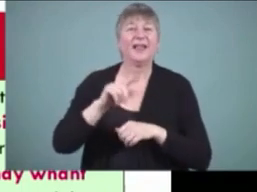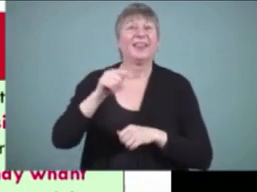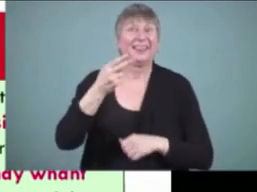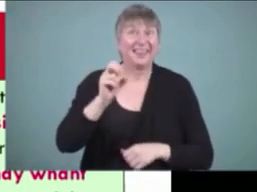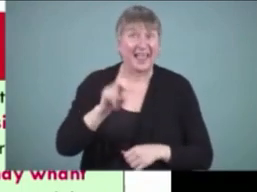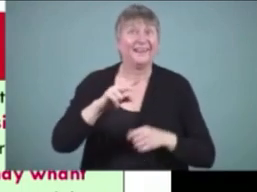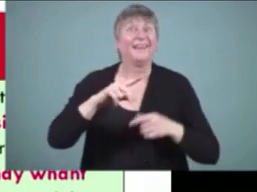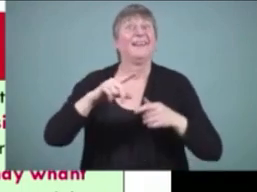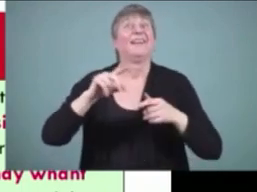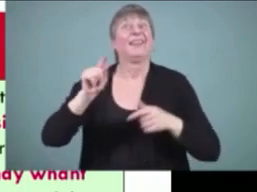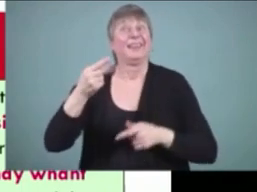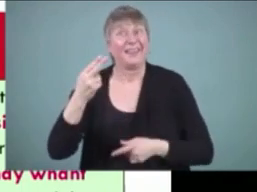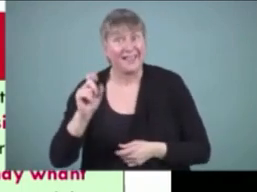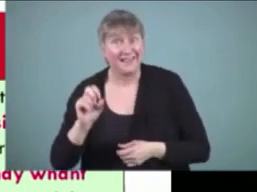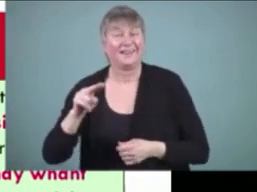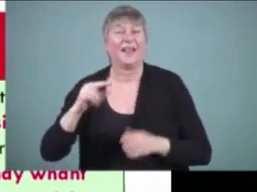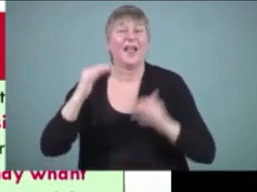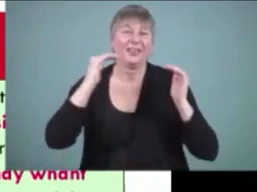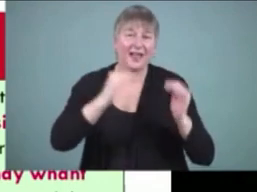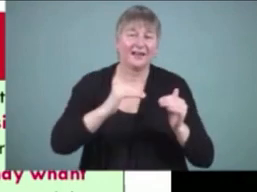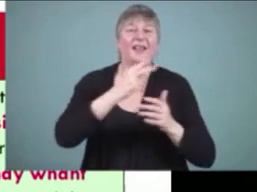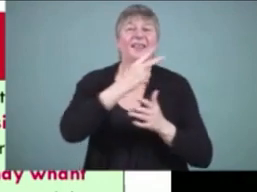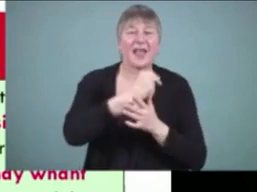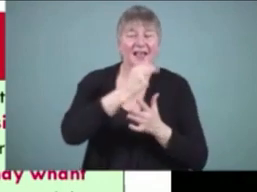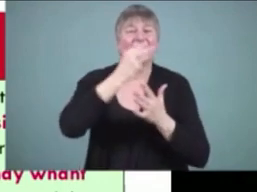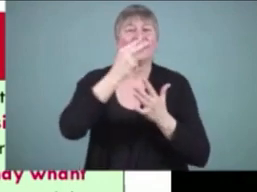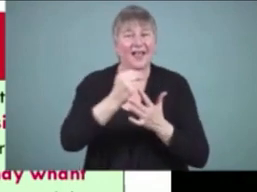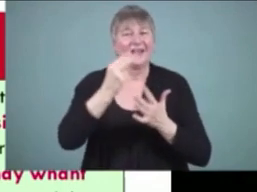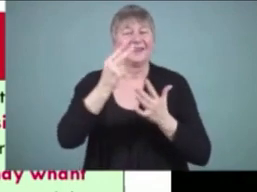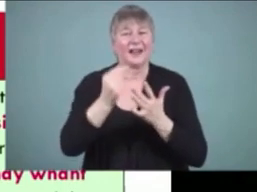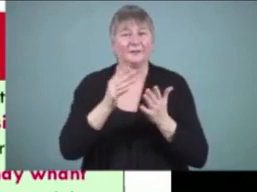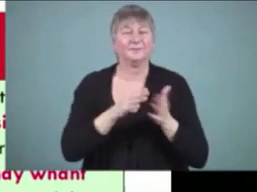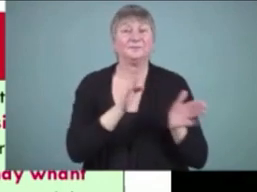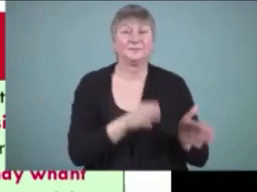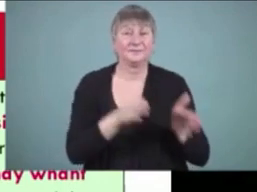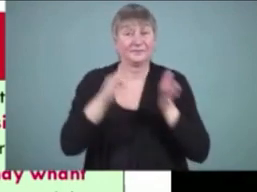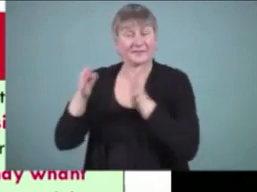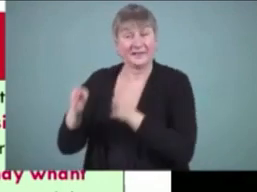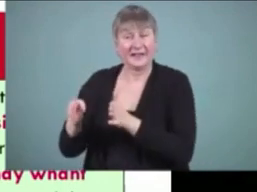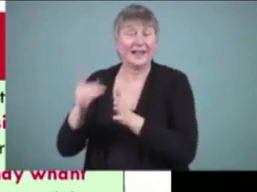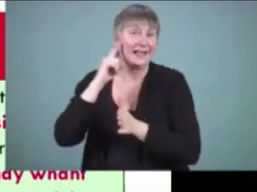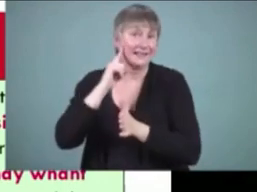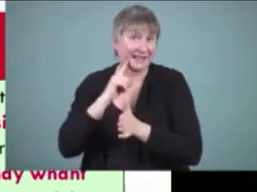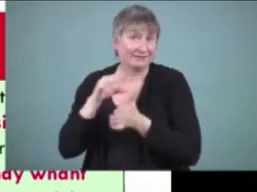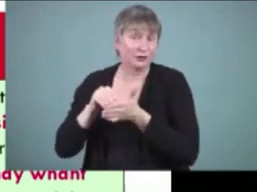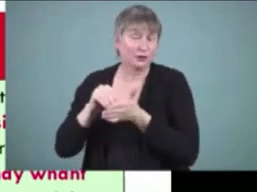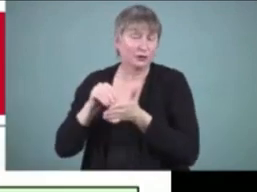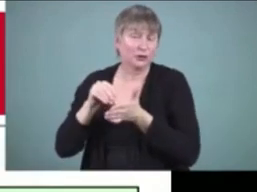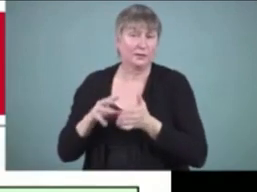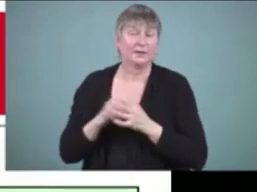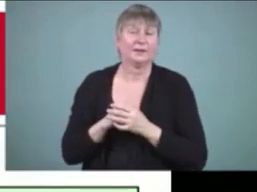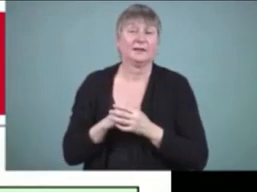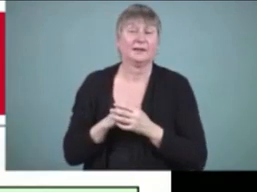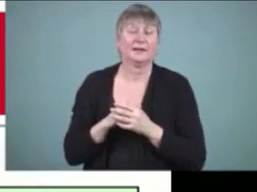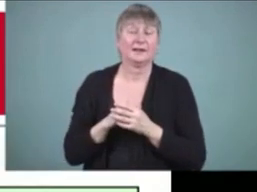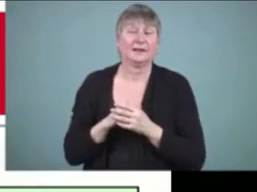then and then okay and if you look at the next example this is done by a deaf student who writes